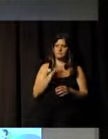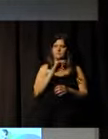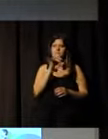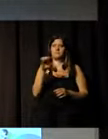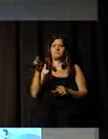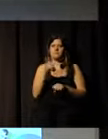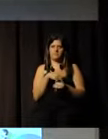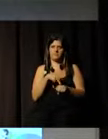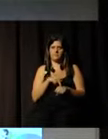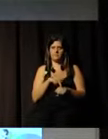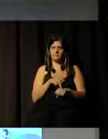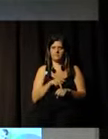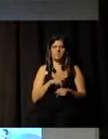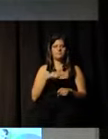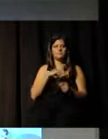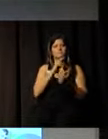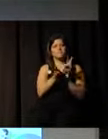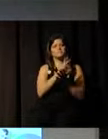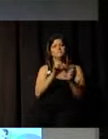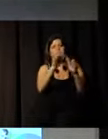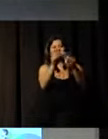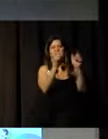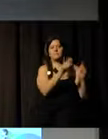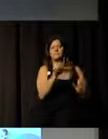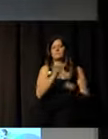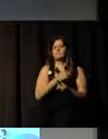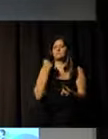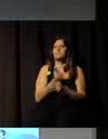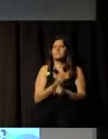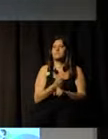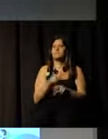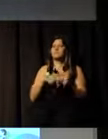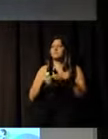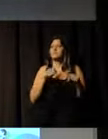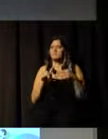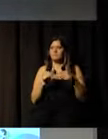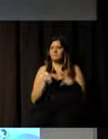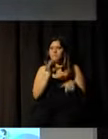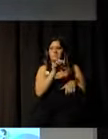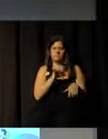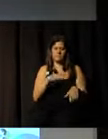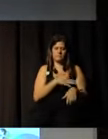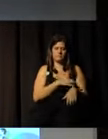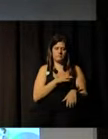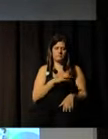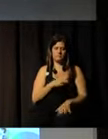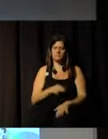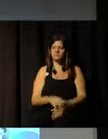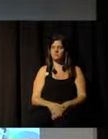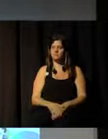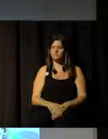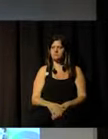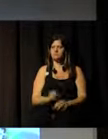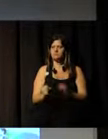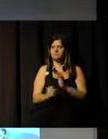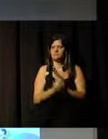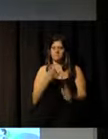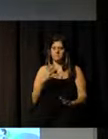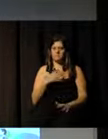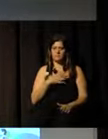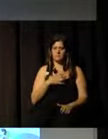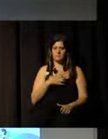each country differences within sectors of society that work with voluntary work.